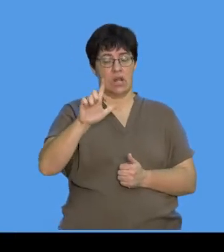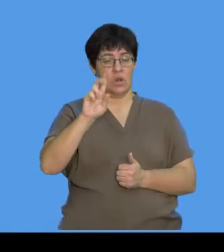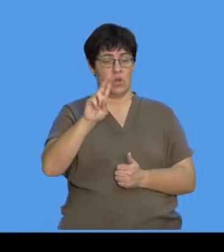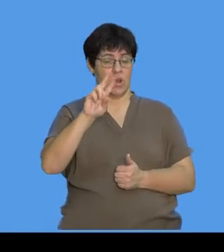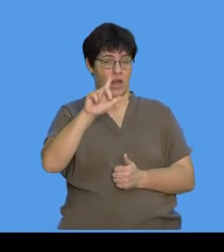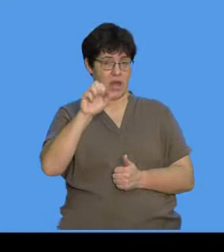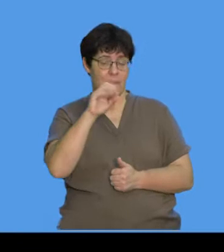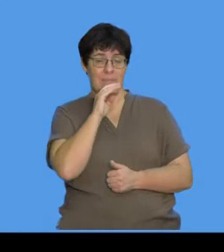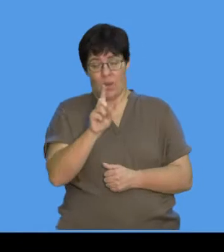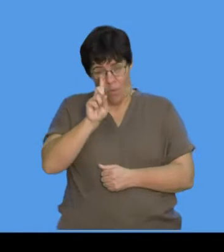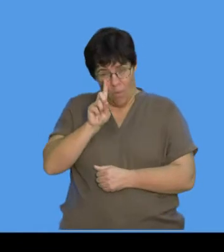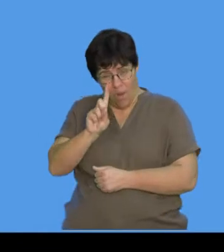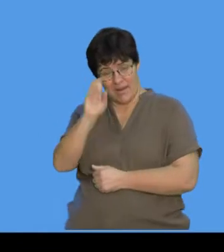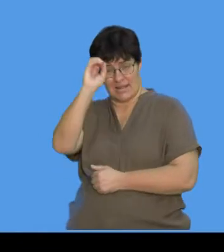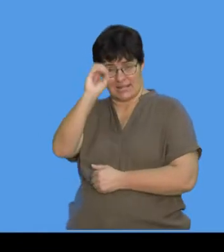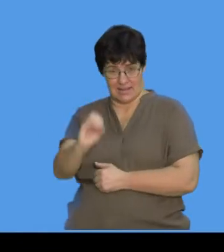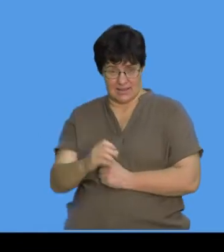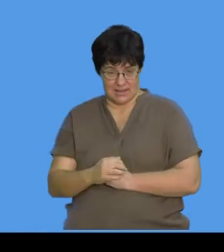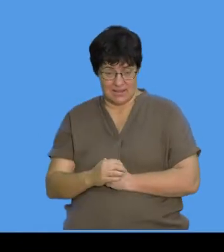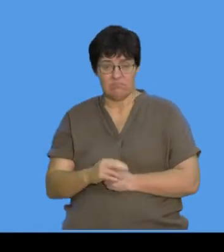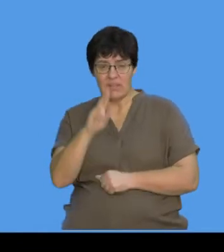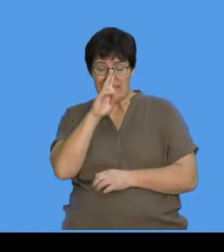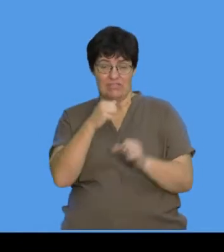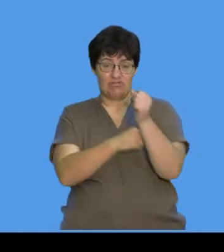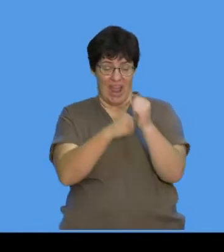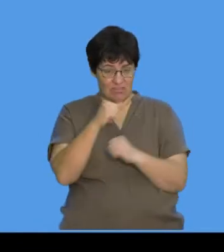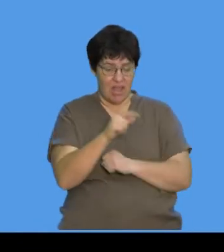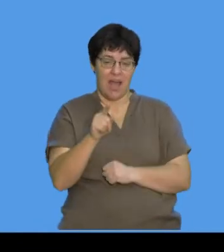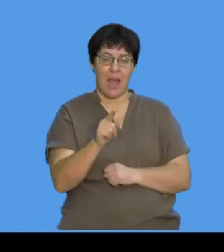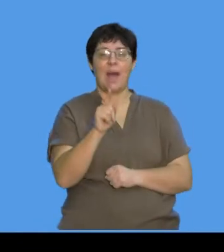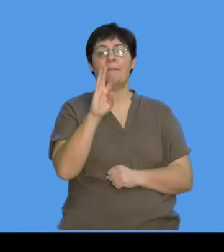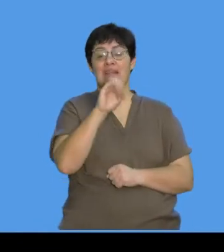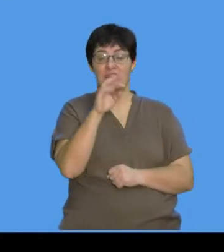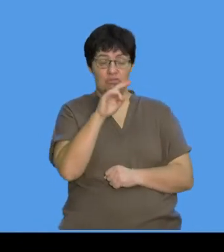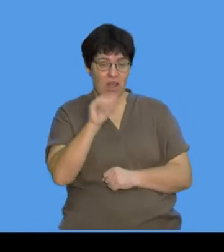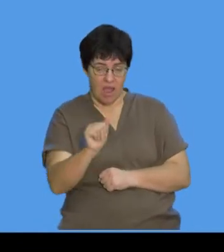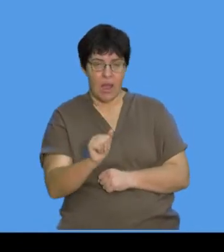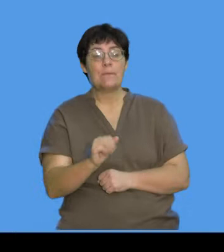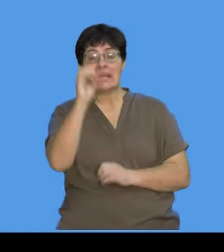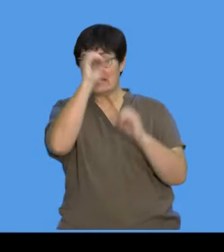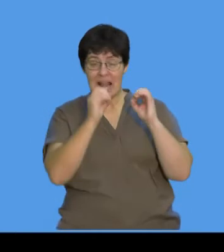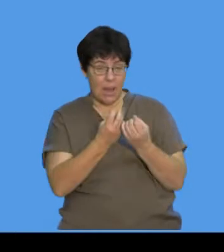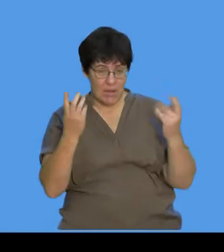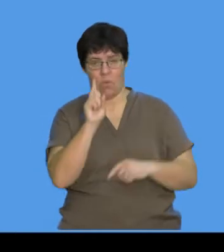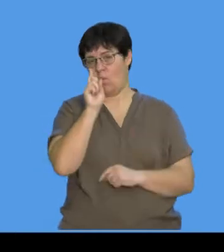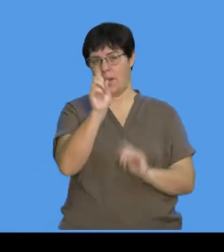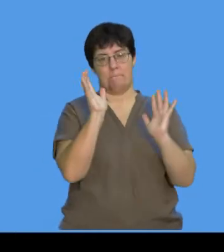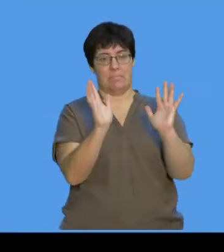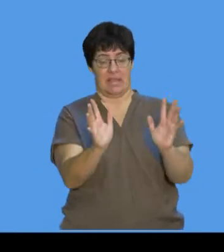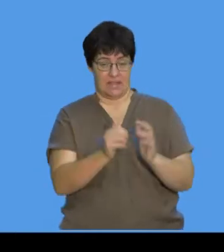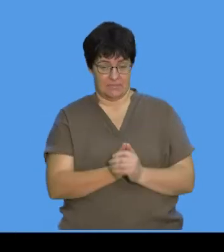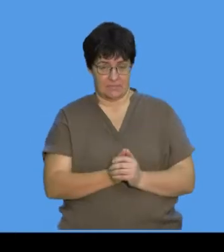Unicellular means one. You're going to see now when we look at the structure, bacteria are only one cell.